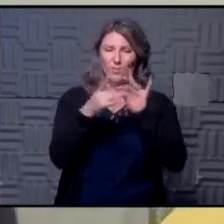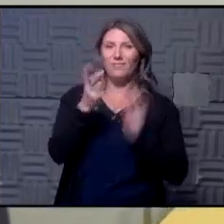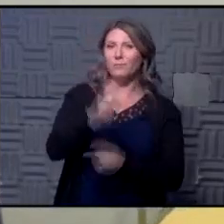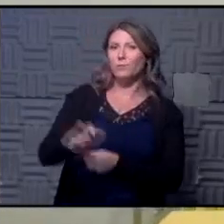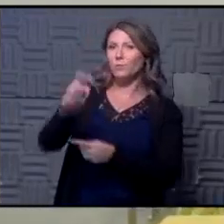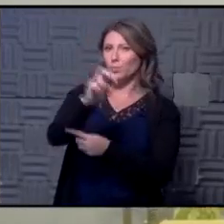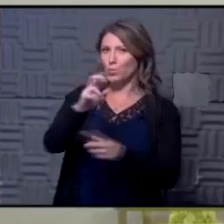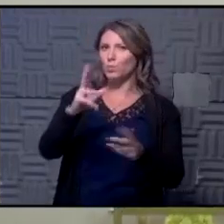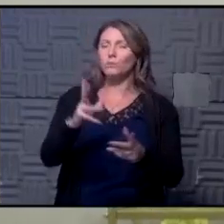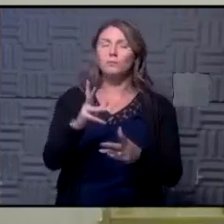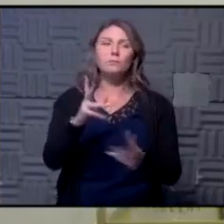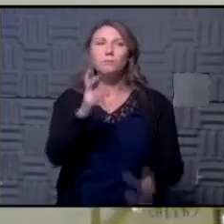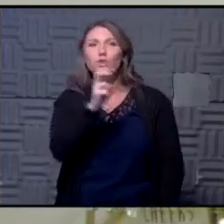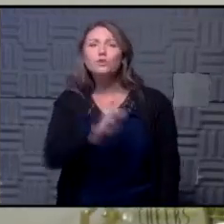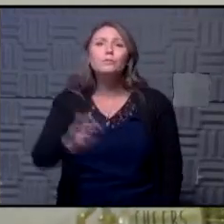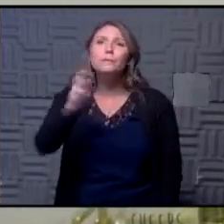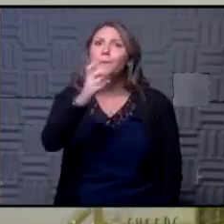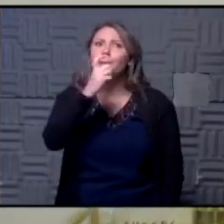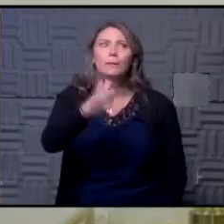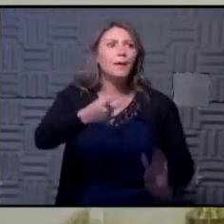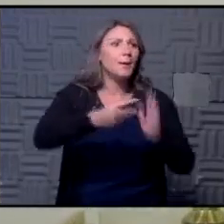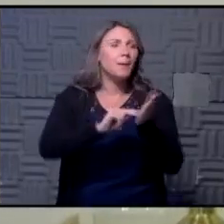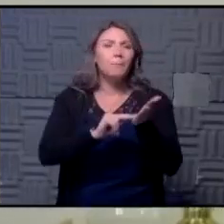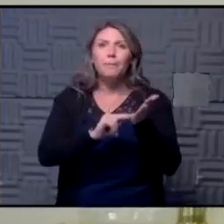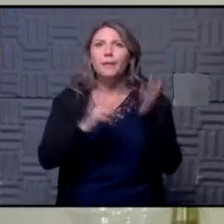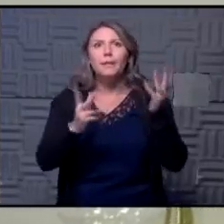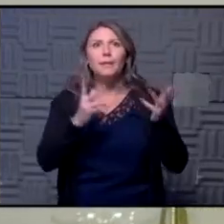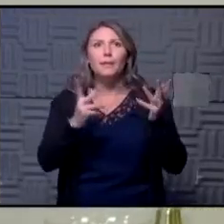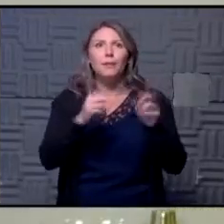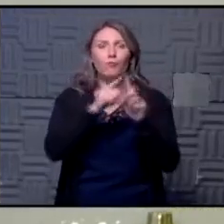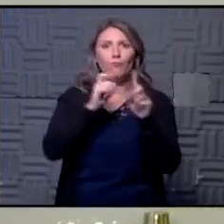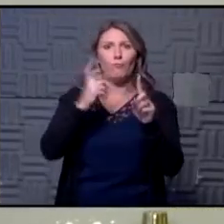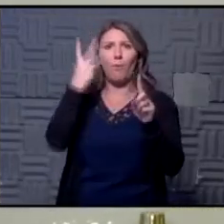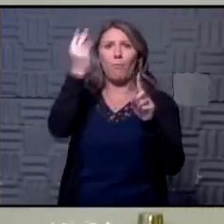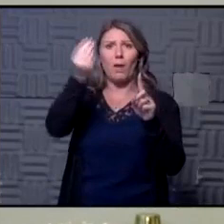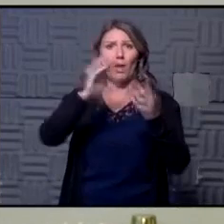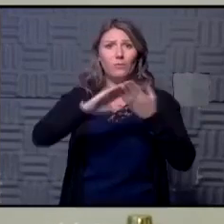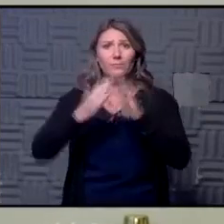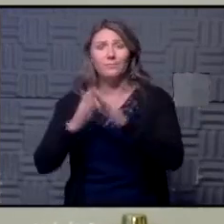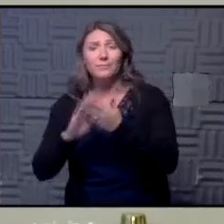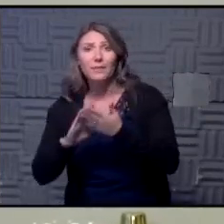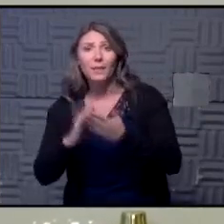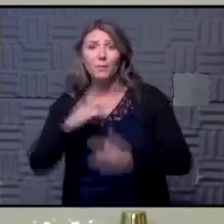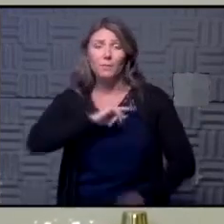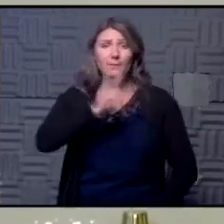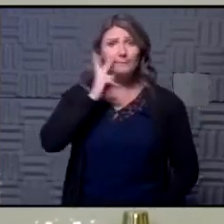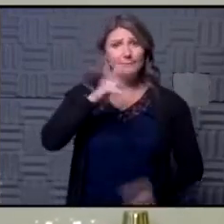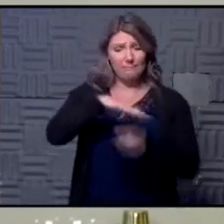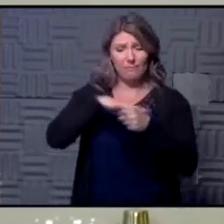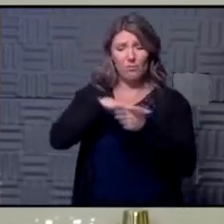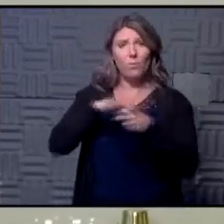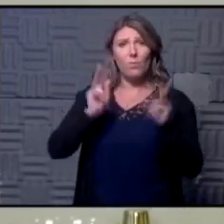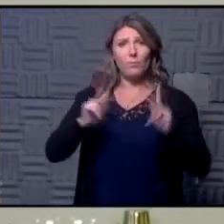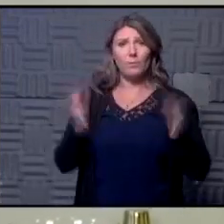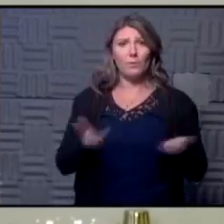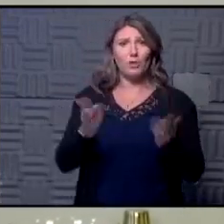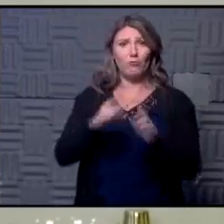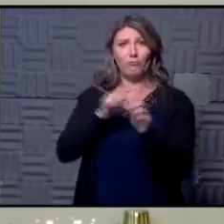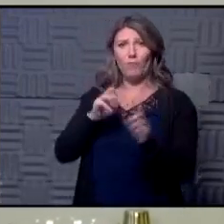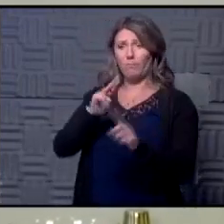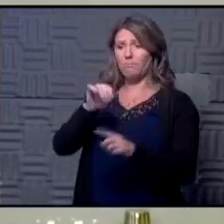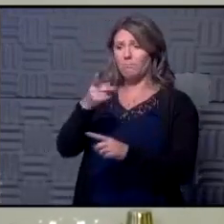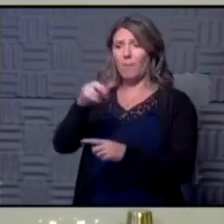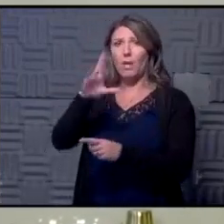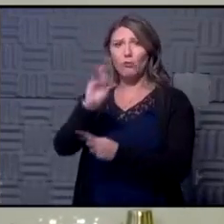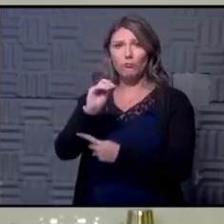and tourism doesn't even necessarily mean coming up going up being from out of town you know we're seeing a lot of local people here in the metro people